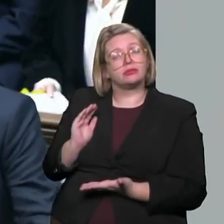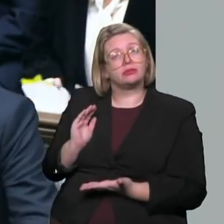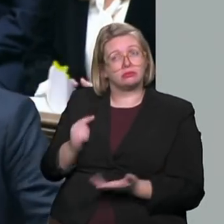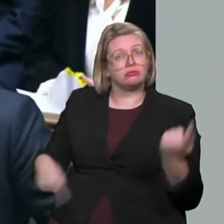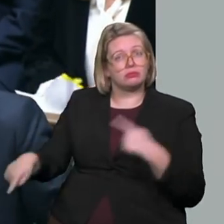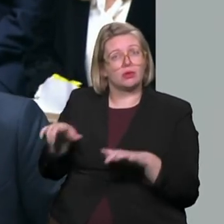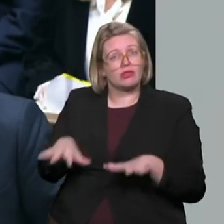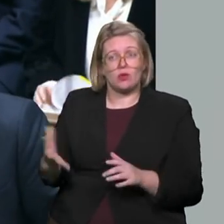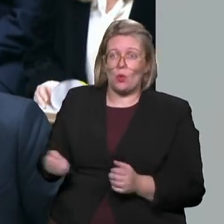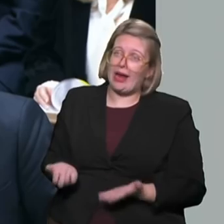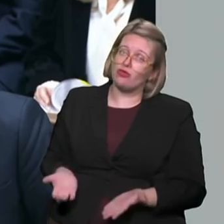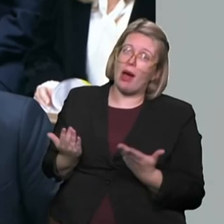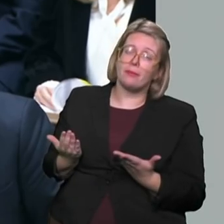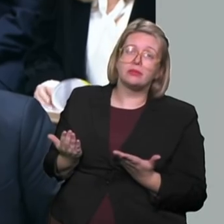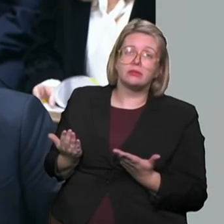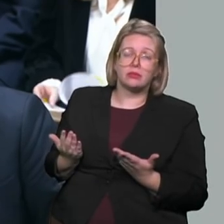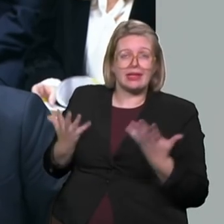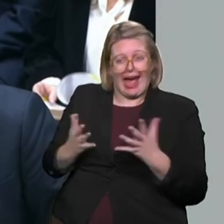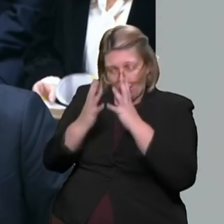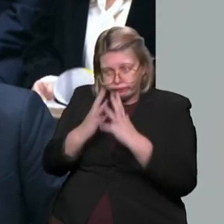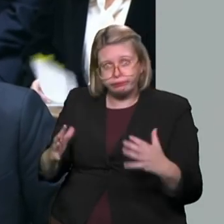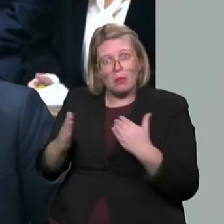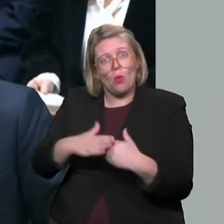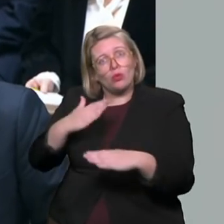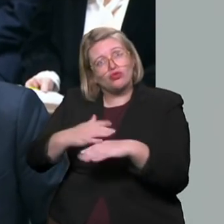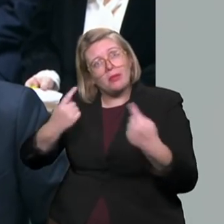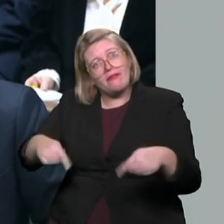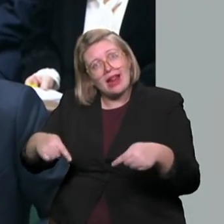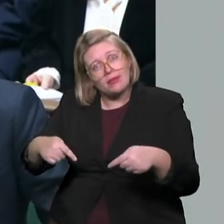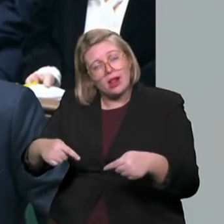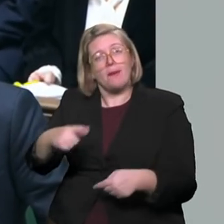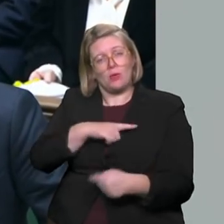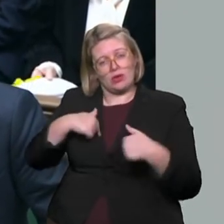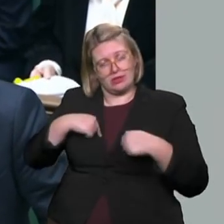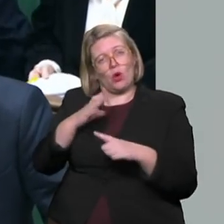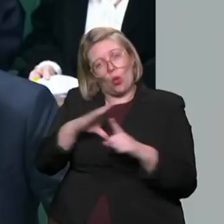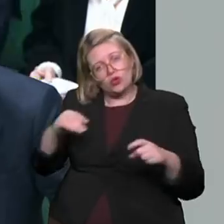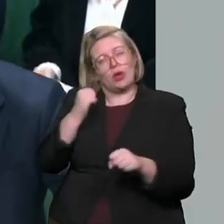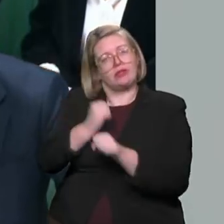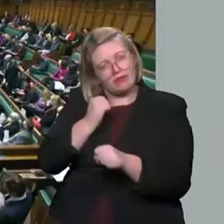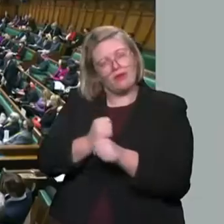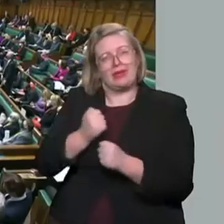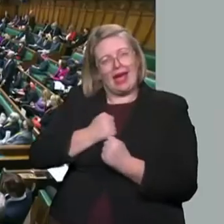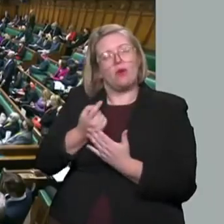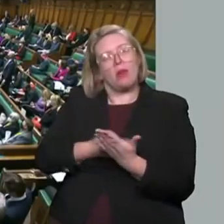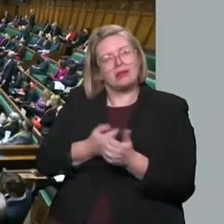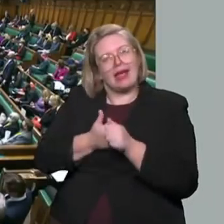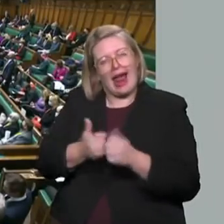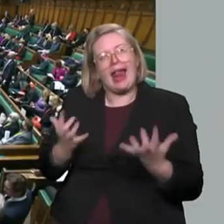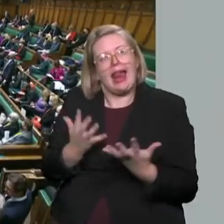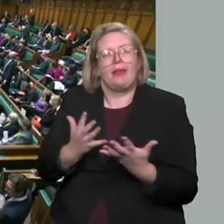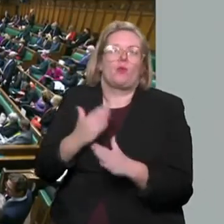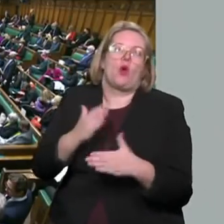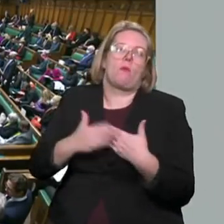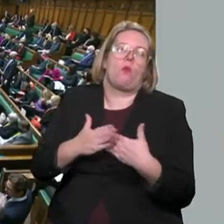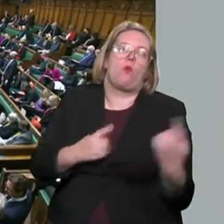there is a huge jobs boom now in this country, thanks to the policies that this government has pursued. Bob Blackman. Thank you,